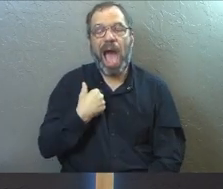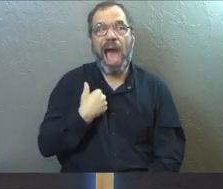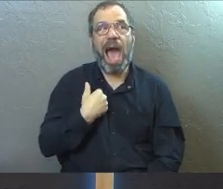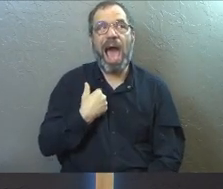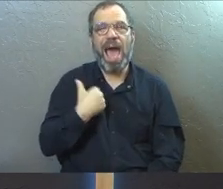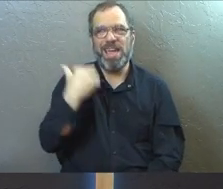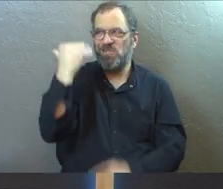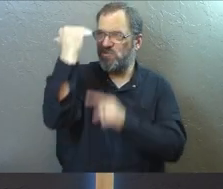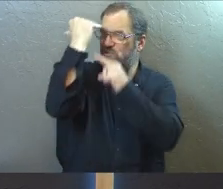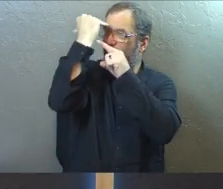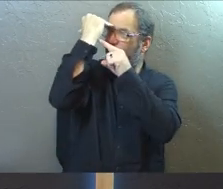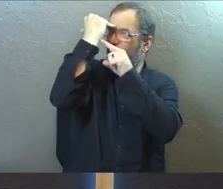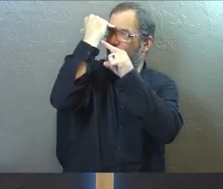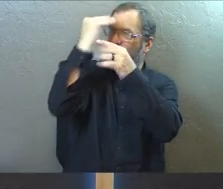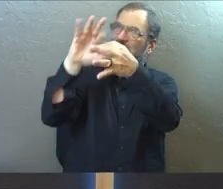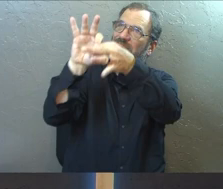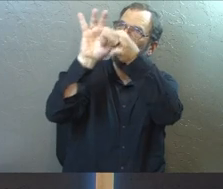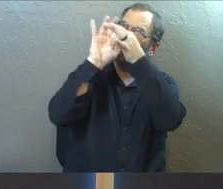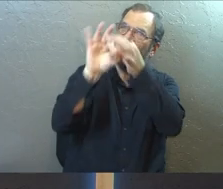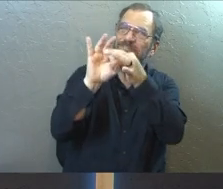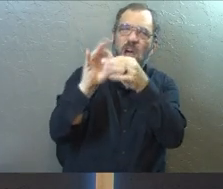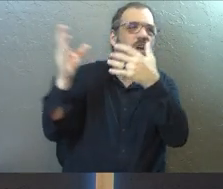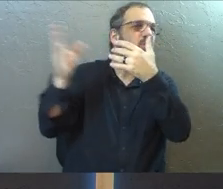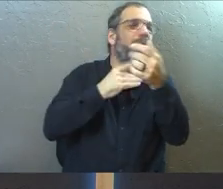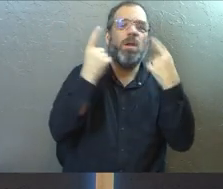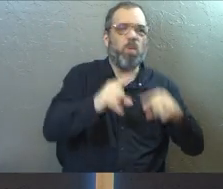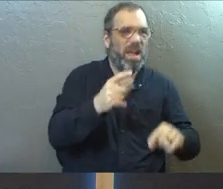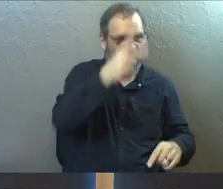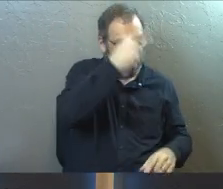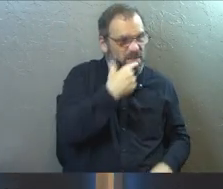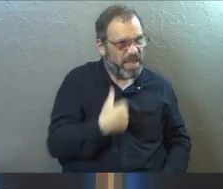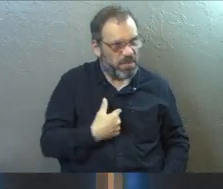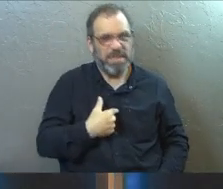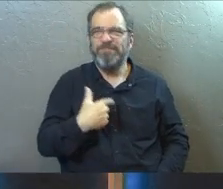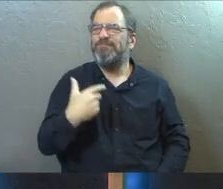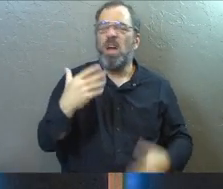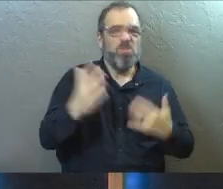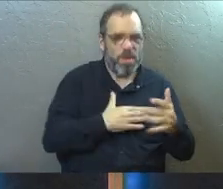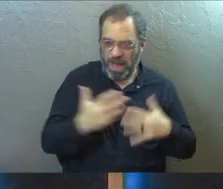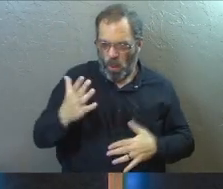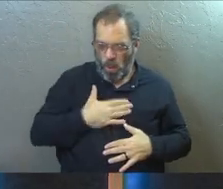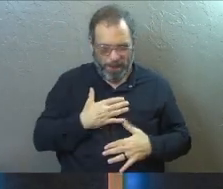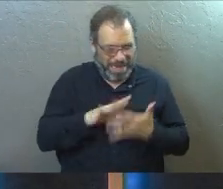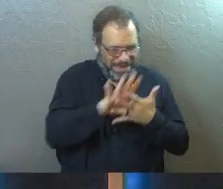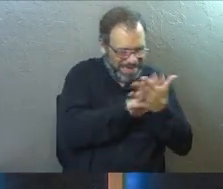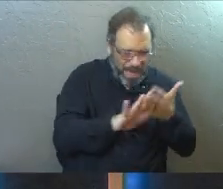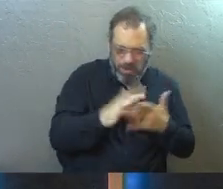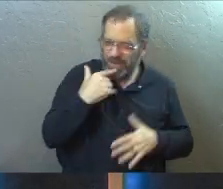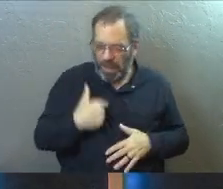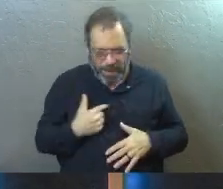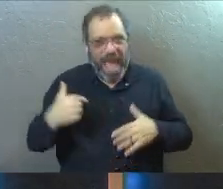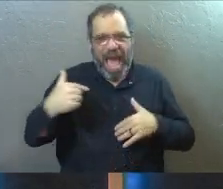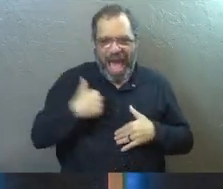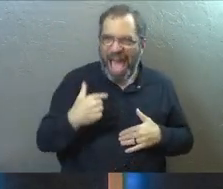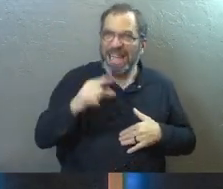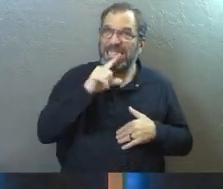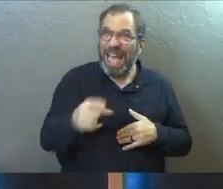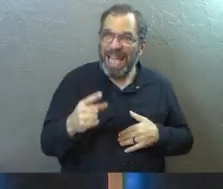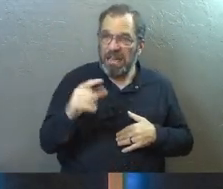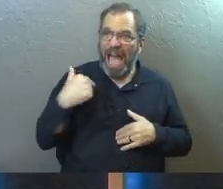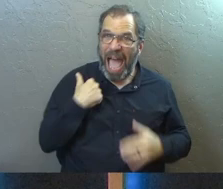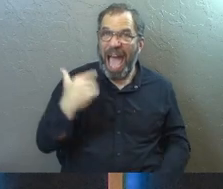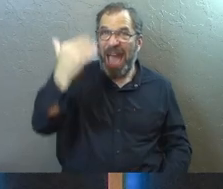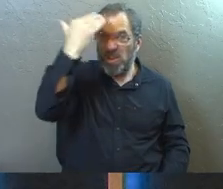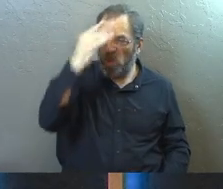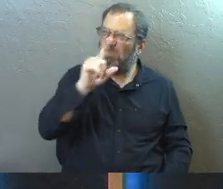can actually know that I belong to God. No matter what the devil says to me, no matter what my own doubts say to me, I can actually